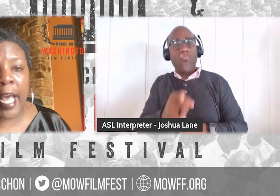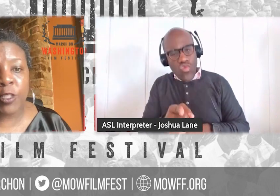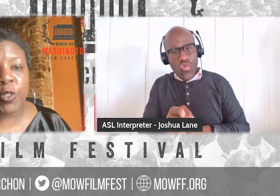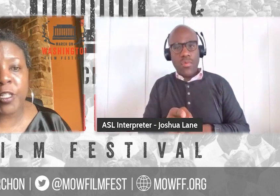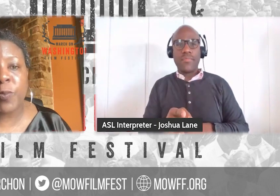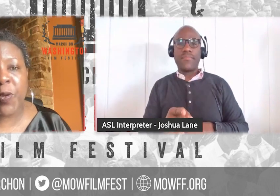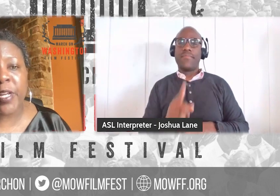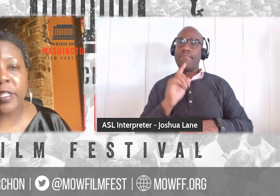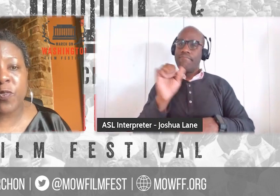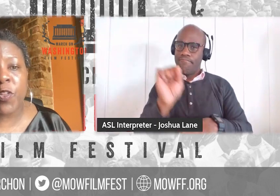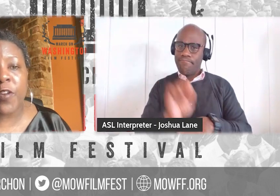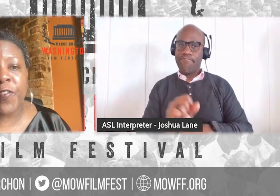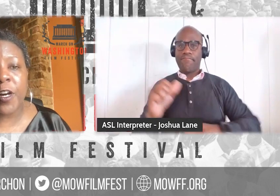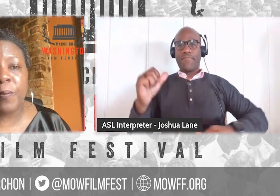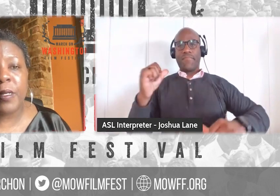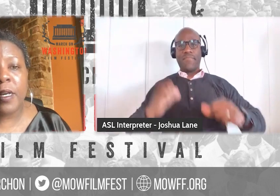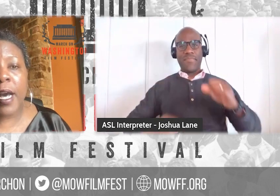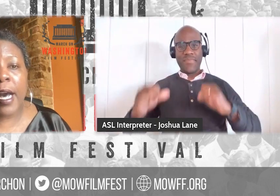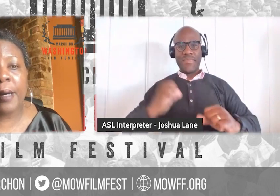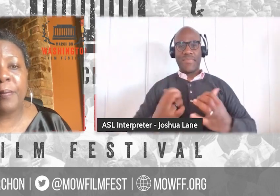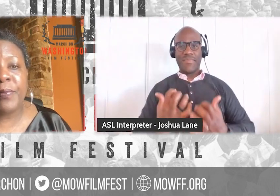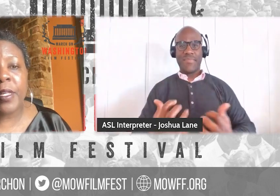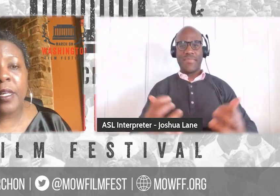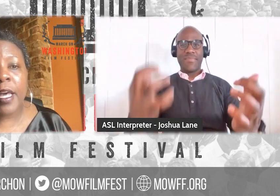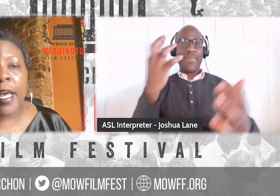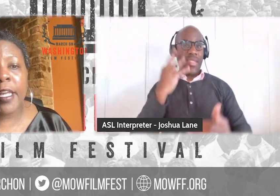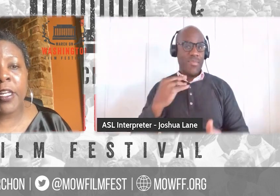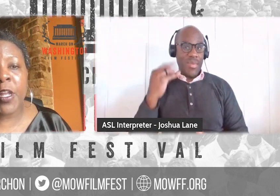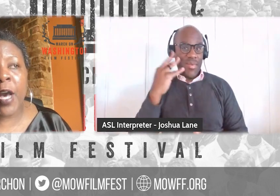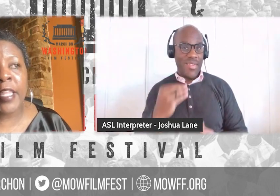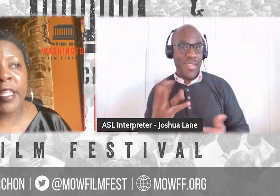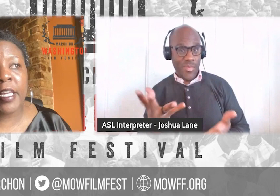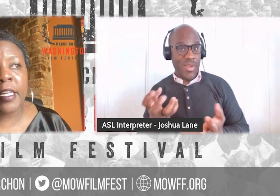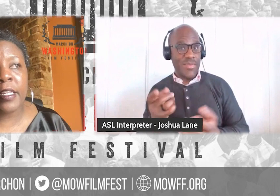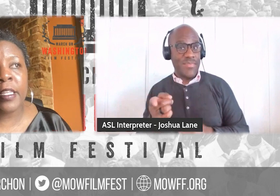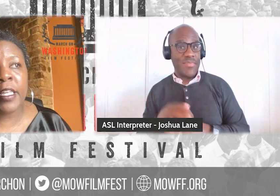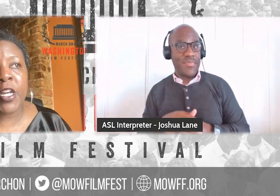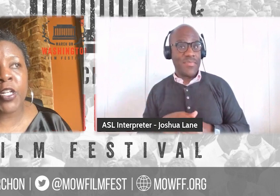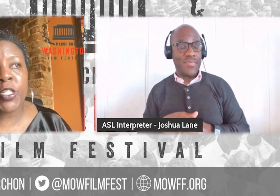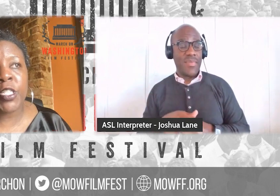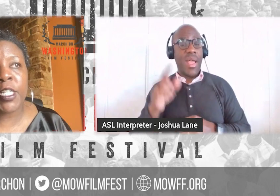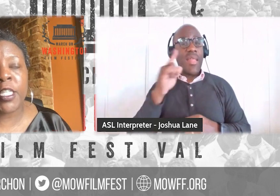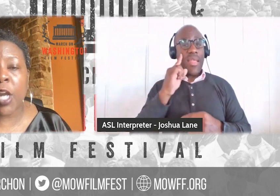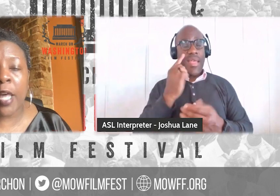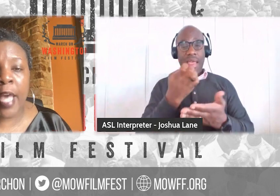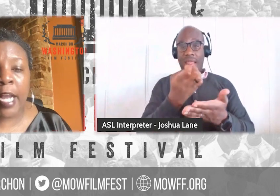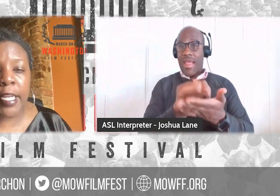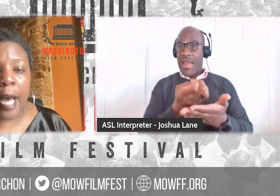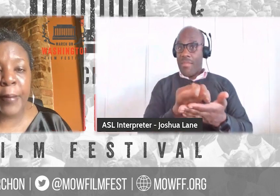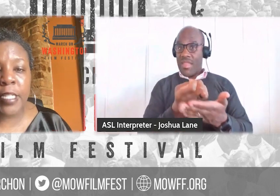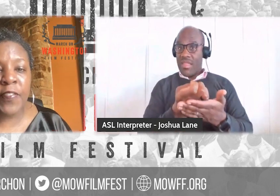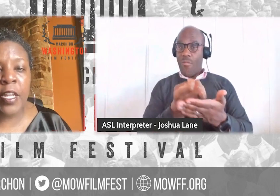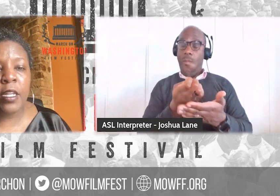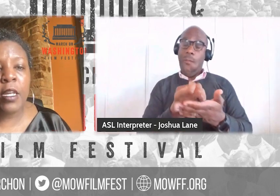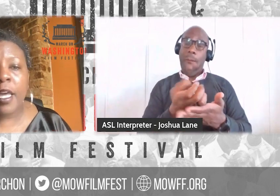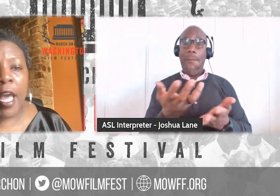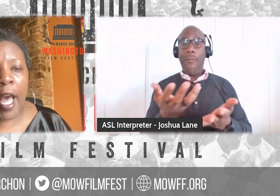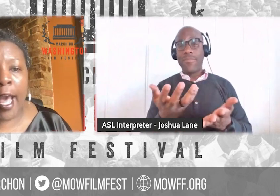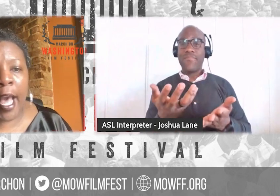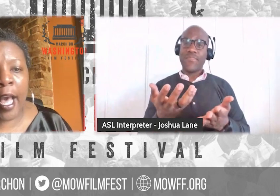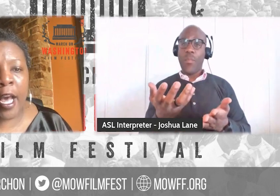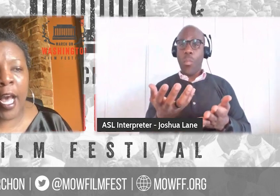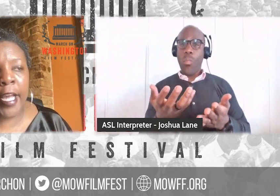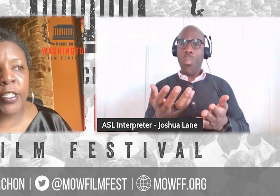want that theatrical experience for their film. You know, I think there's, the economics of it,